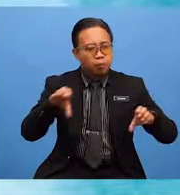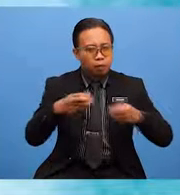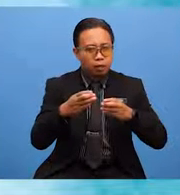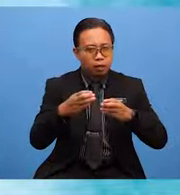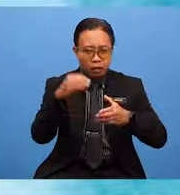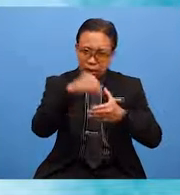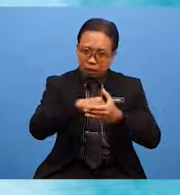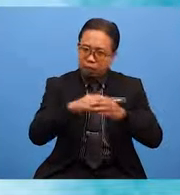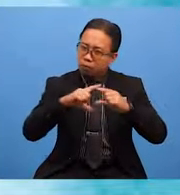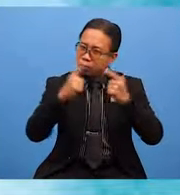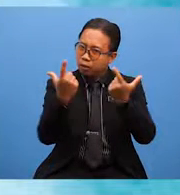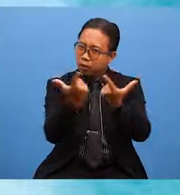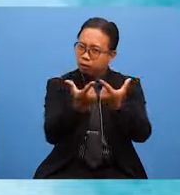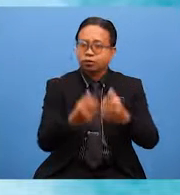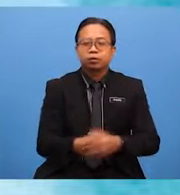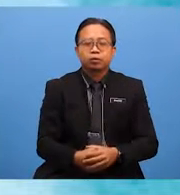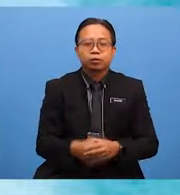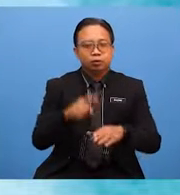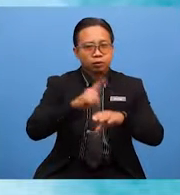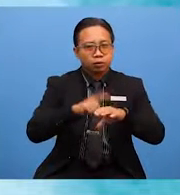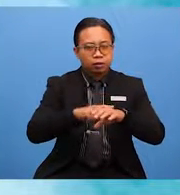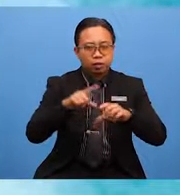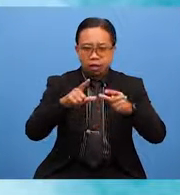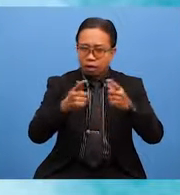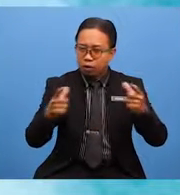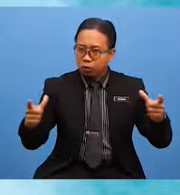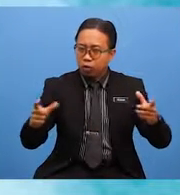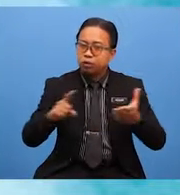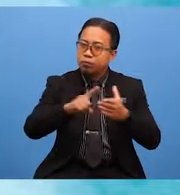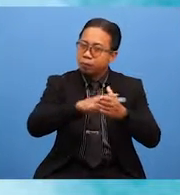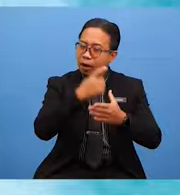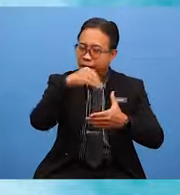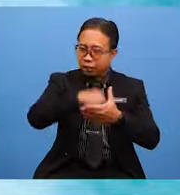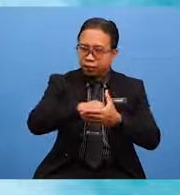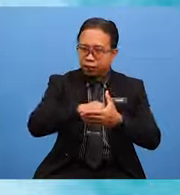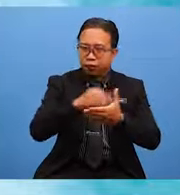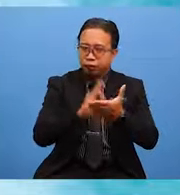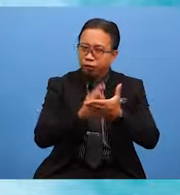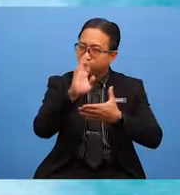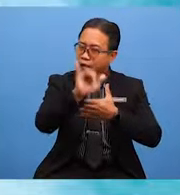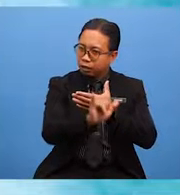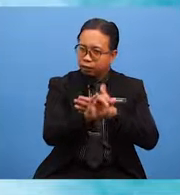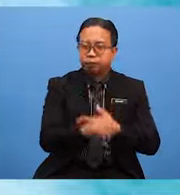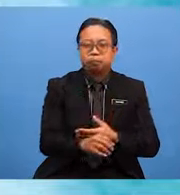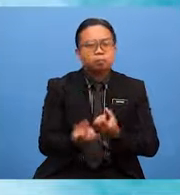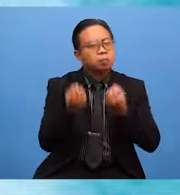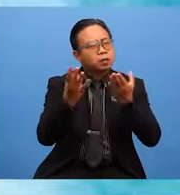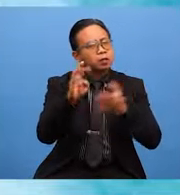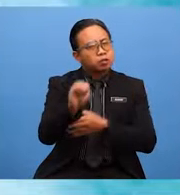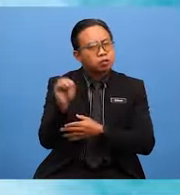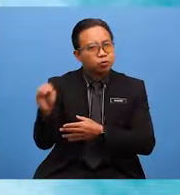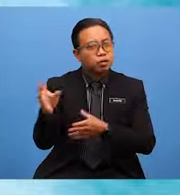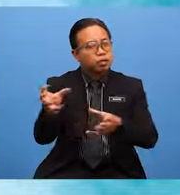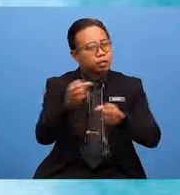competition during the language month in February. Many students took part and prizes